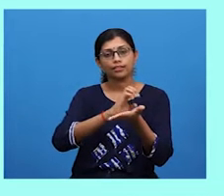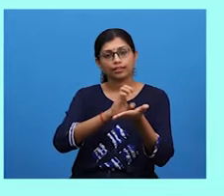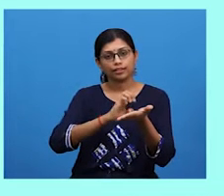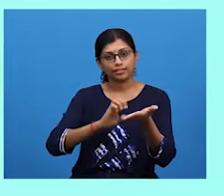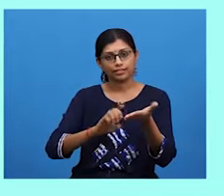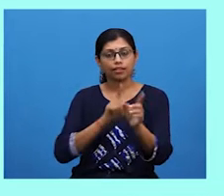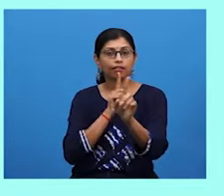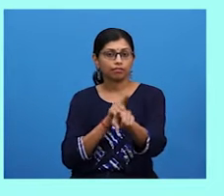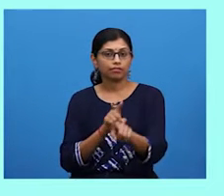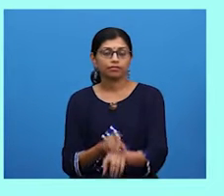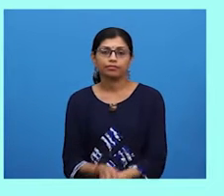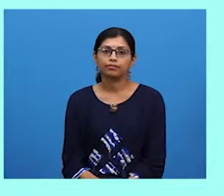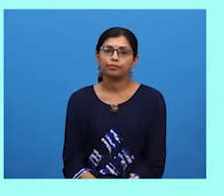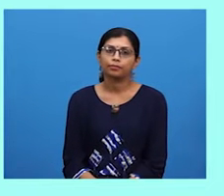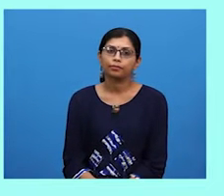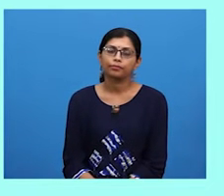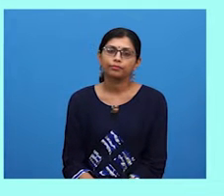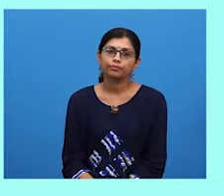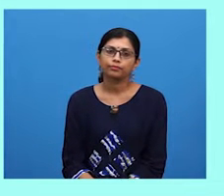a response essay.